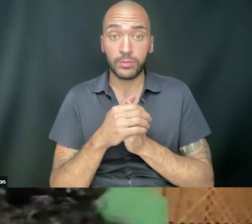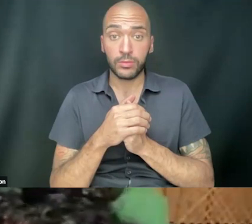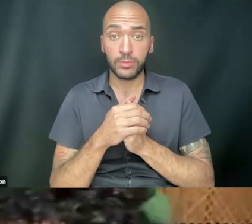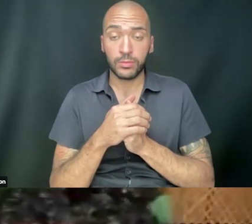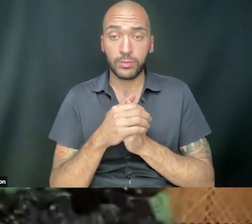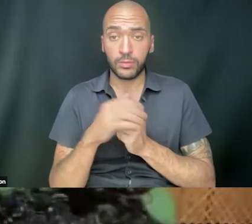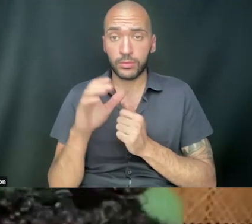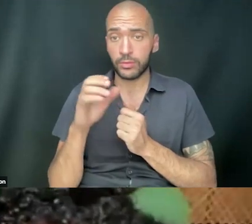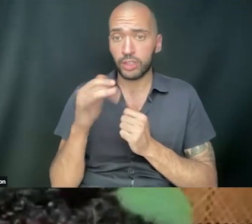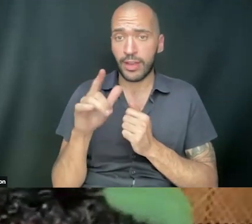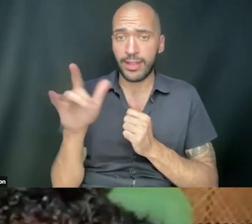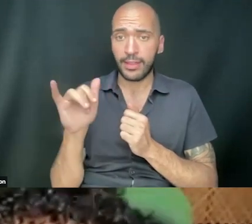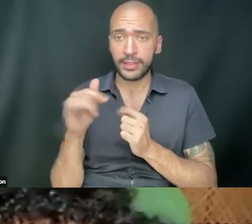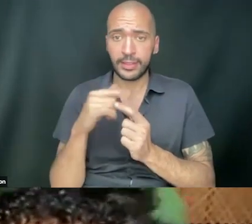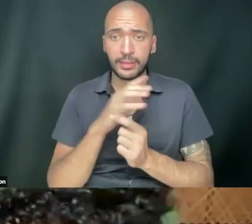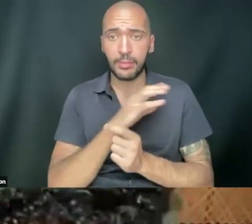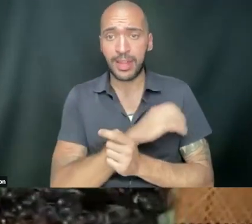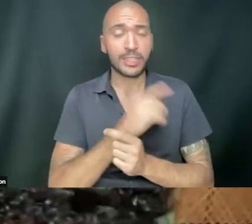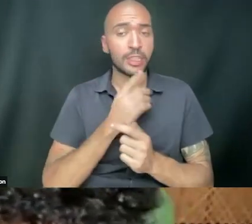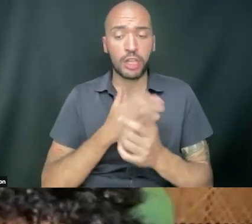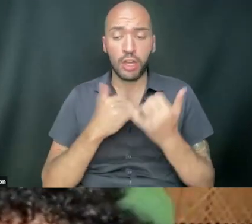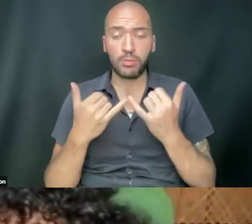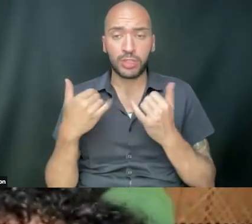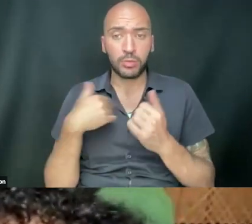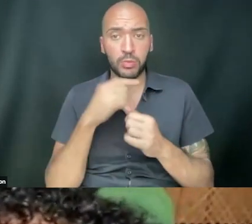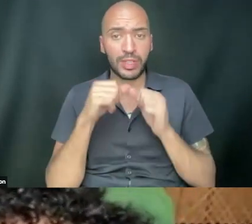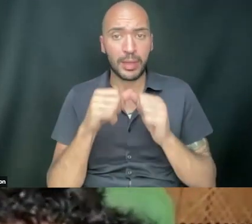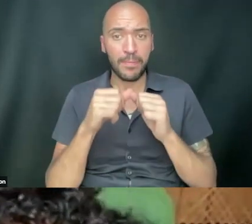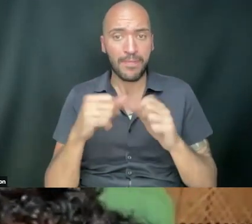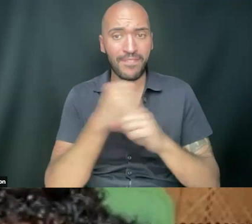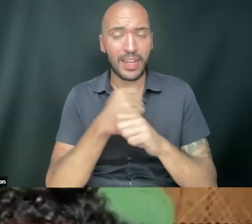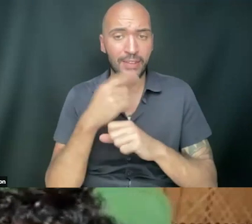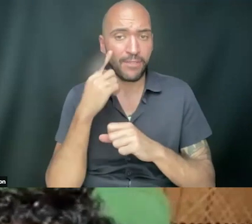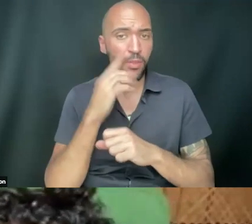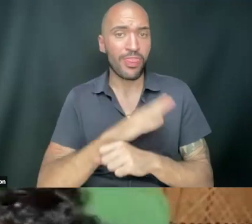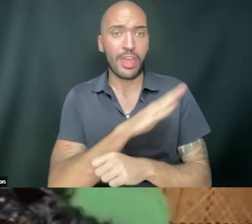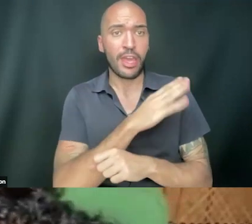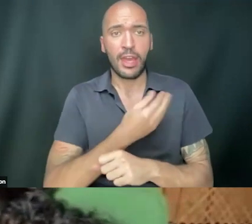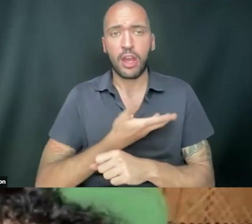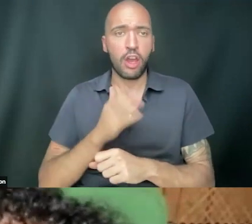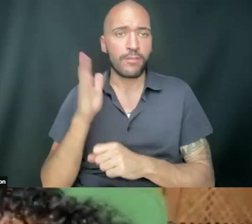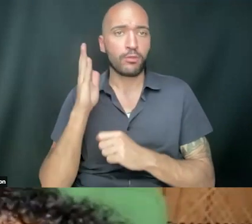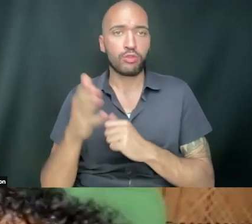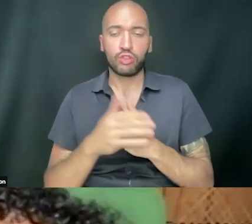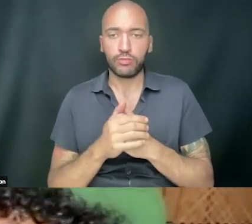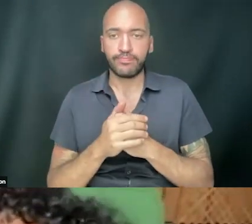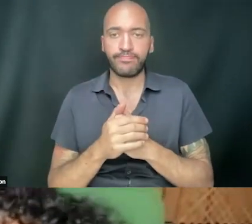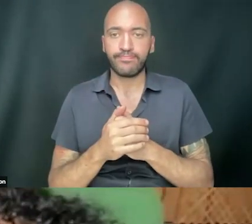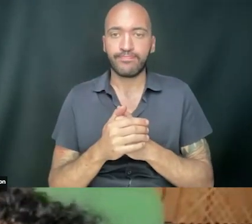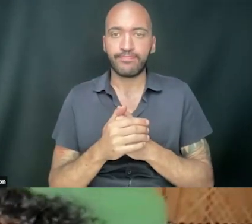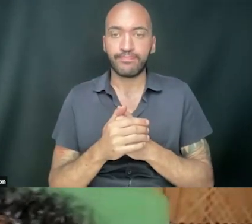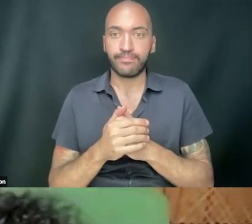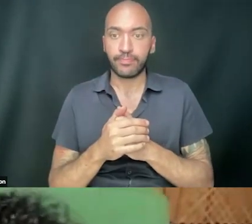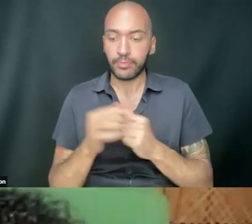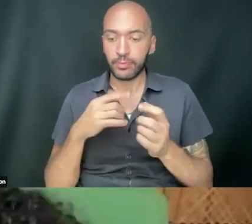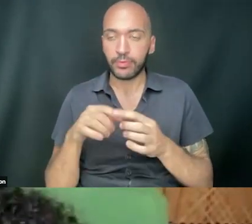Cheryl Lee says, Palestine is our present and we will keep fighting for their and our future. And I want